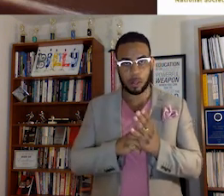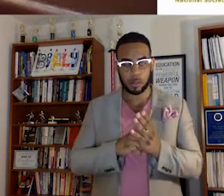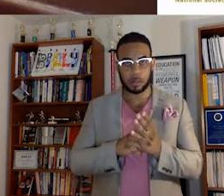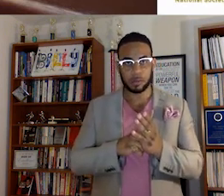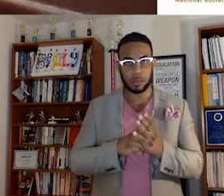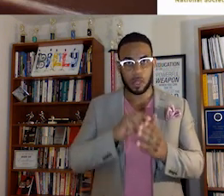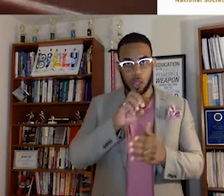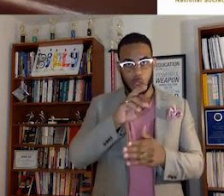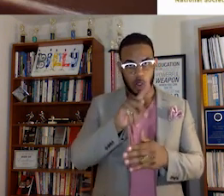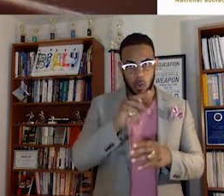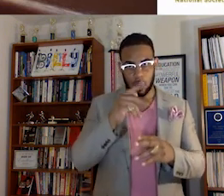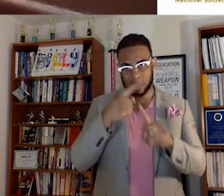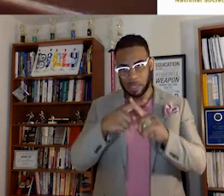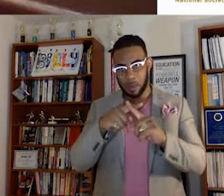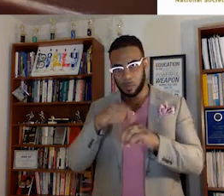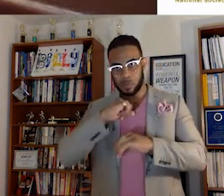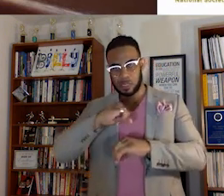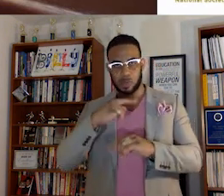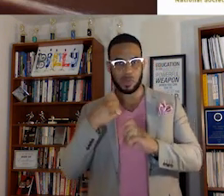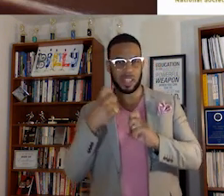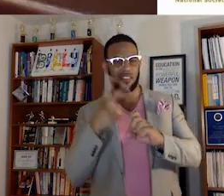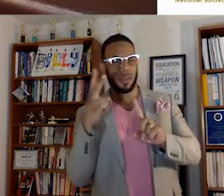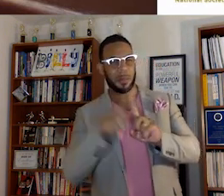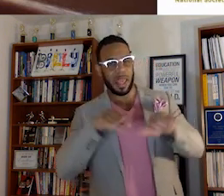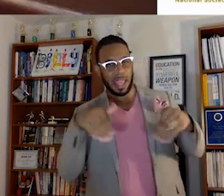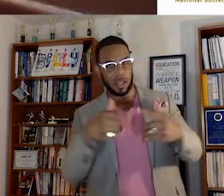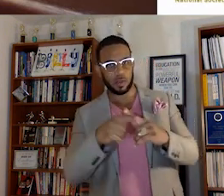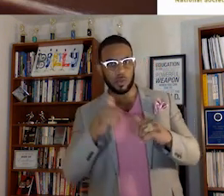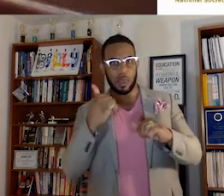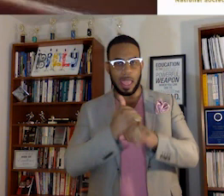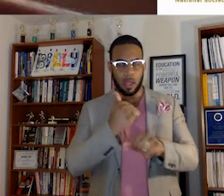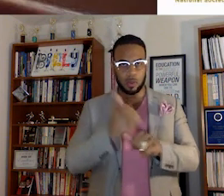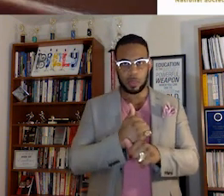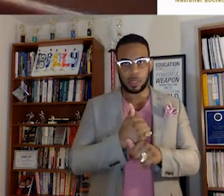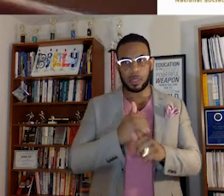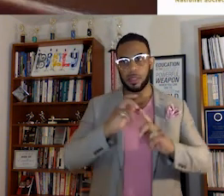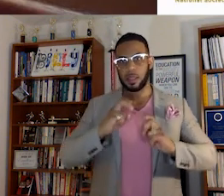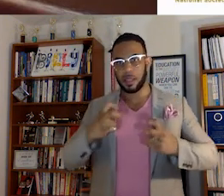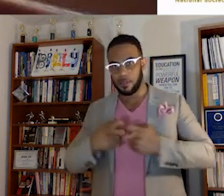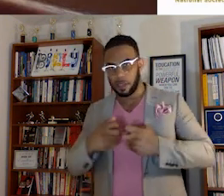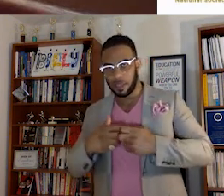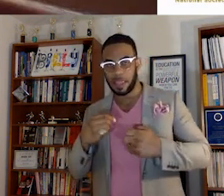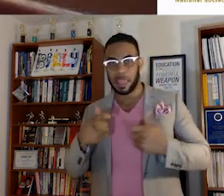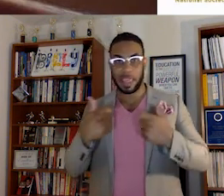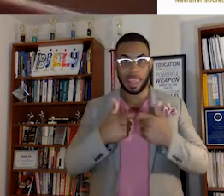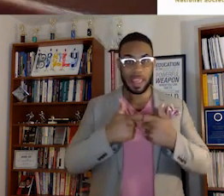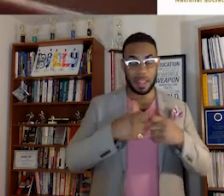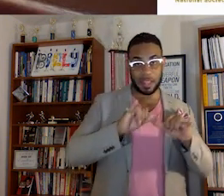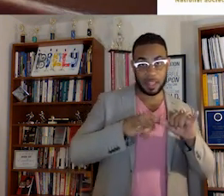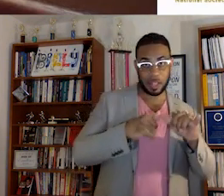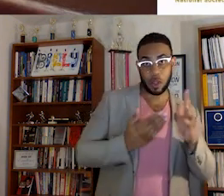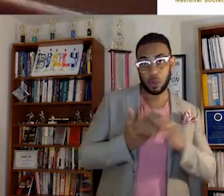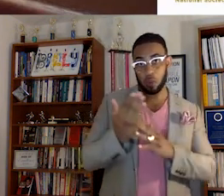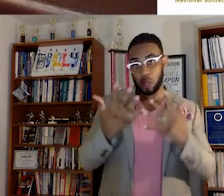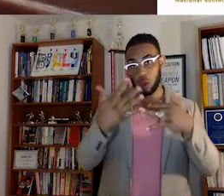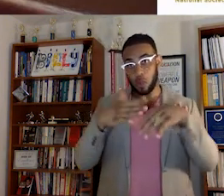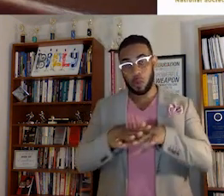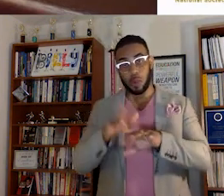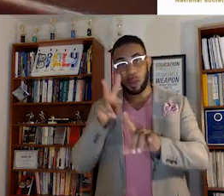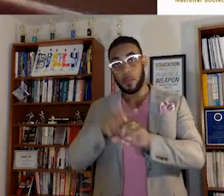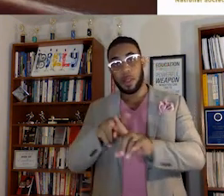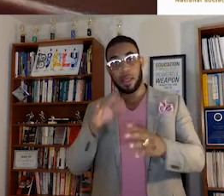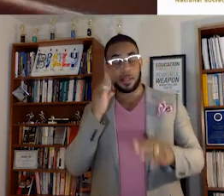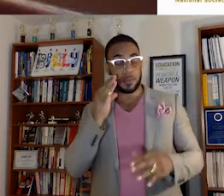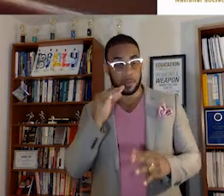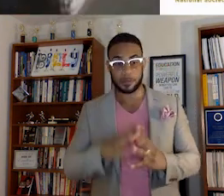resistance. So we're giving like an applied intro to algebra, physics, and electrical engineering through an immersive experience.